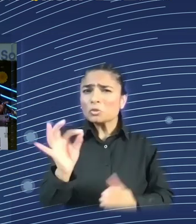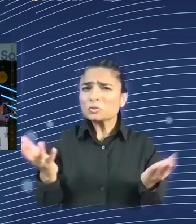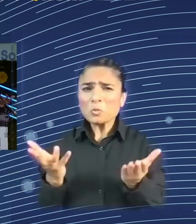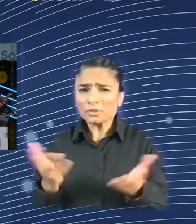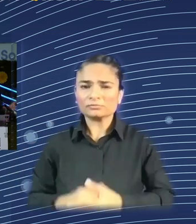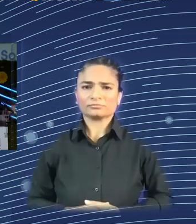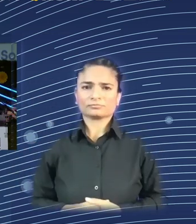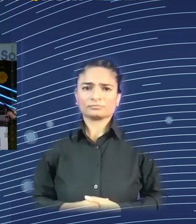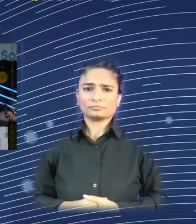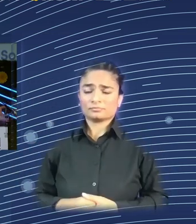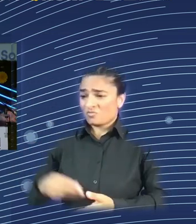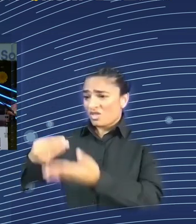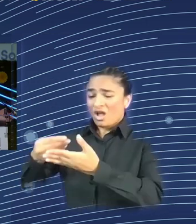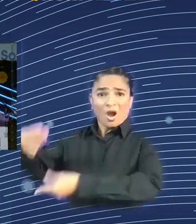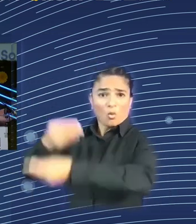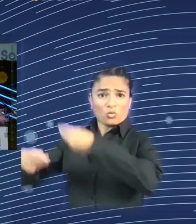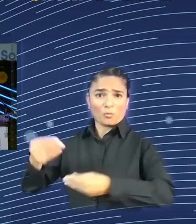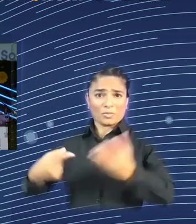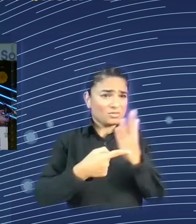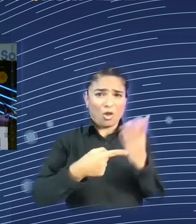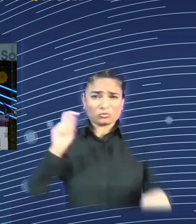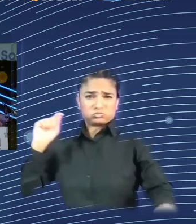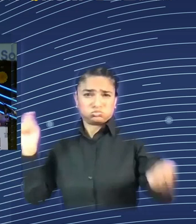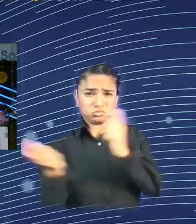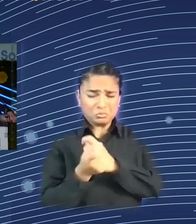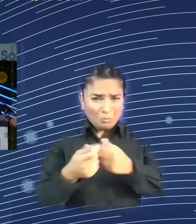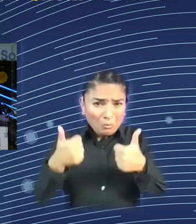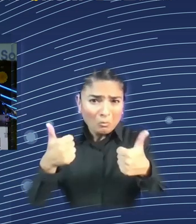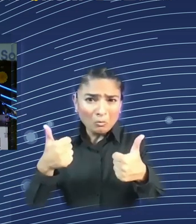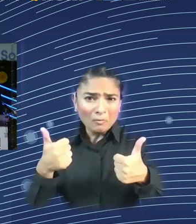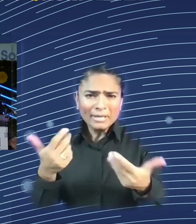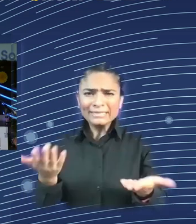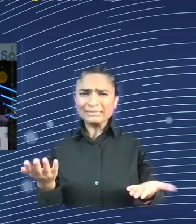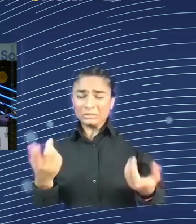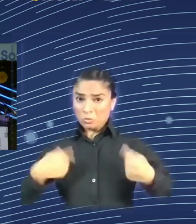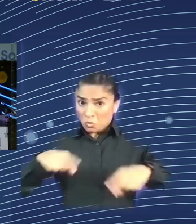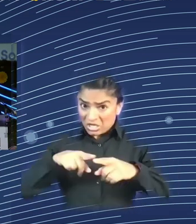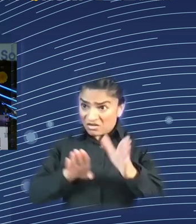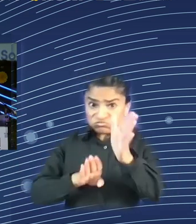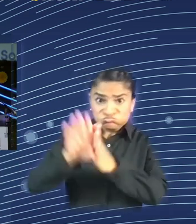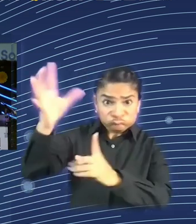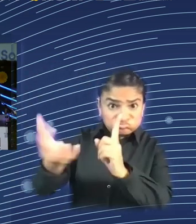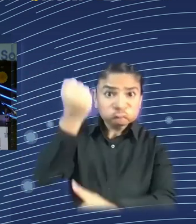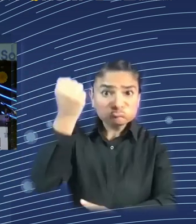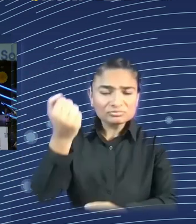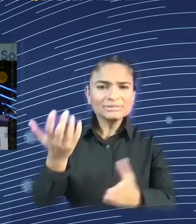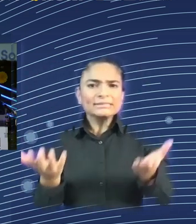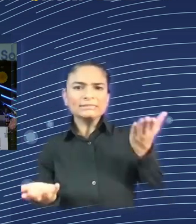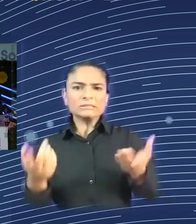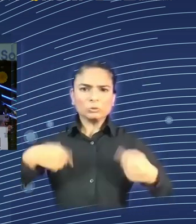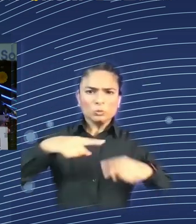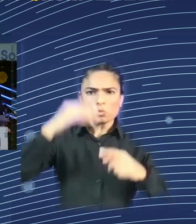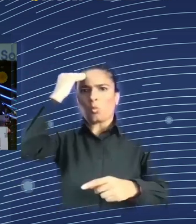successful? You know, those are the questions now, as we all know, because we heard this so many times, we're in the fourth industrial revolution.